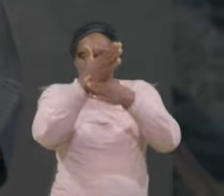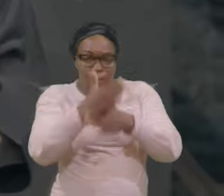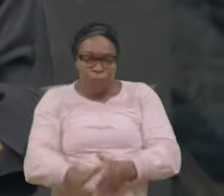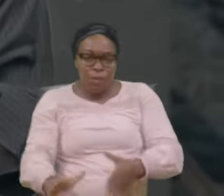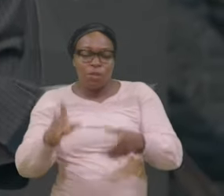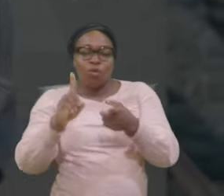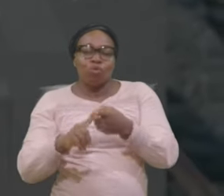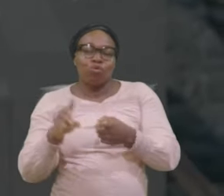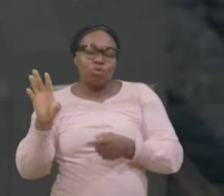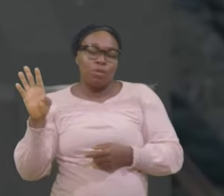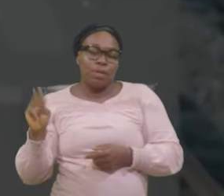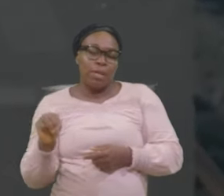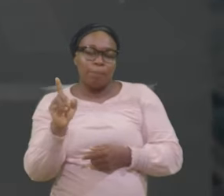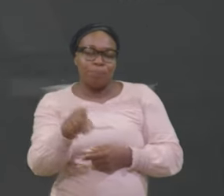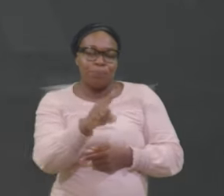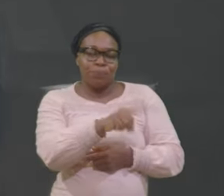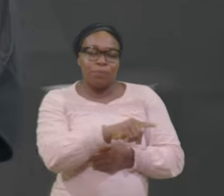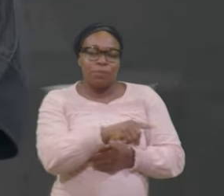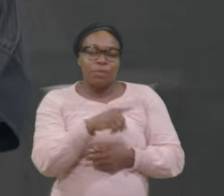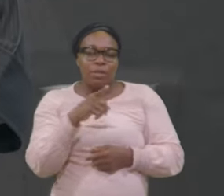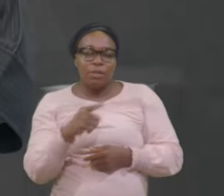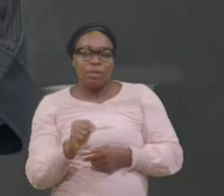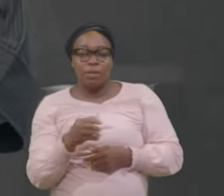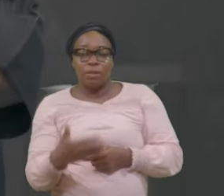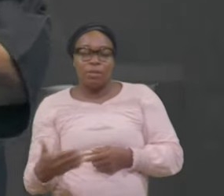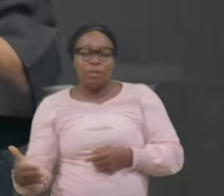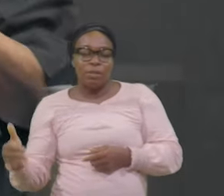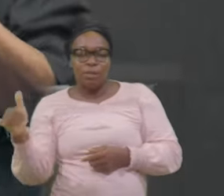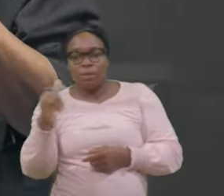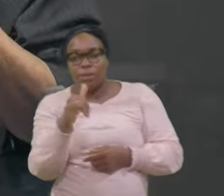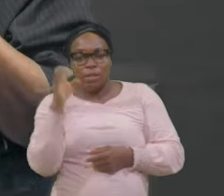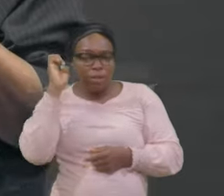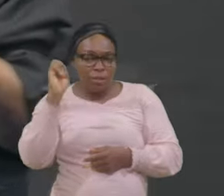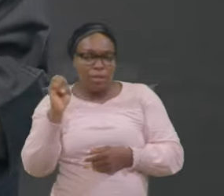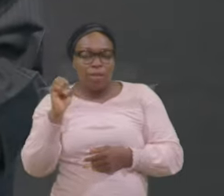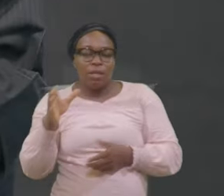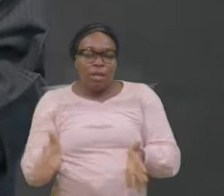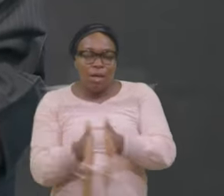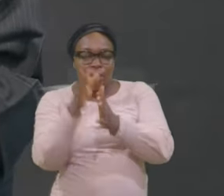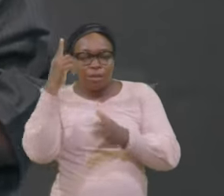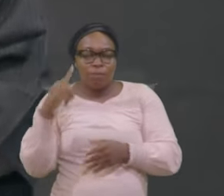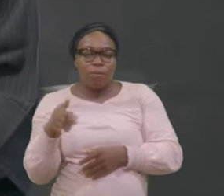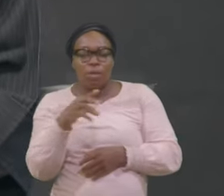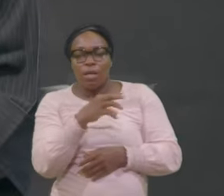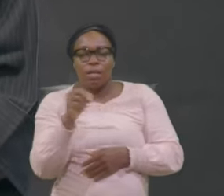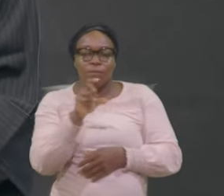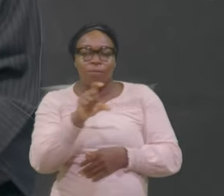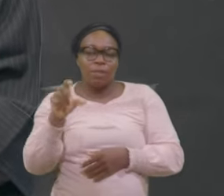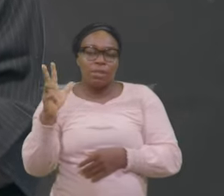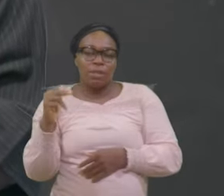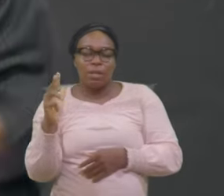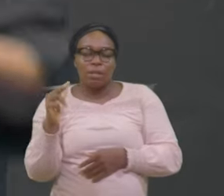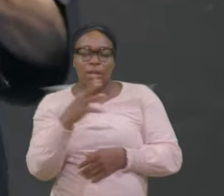Is living Look at Verse 13 In Verse 13 And not many Days After